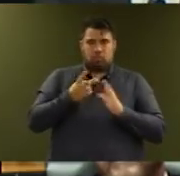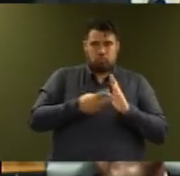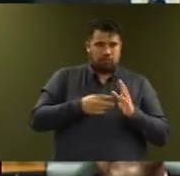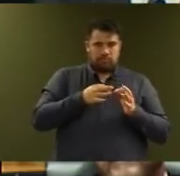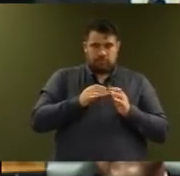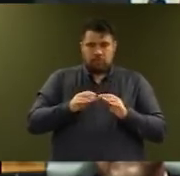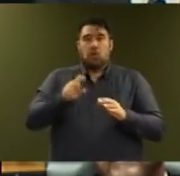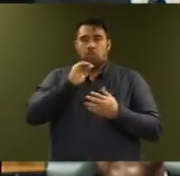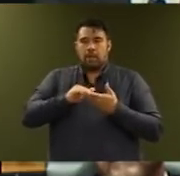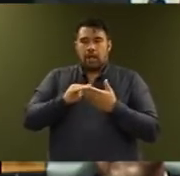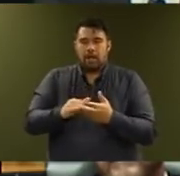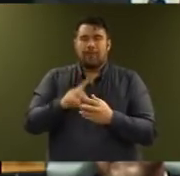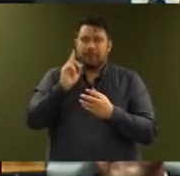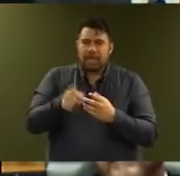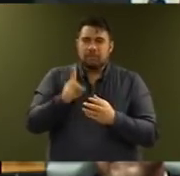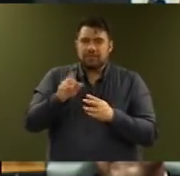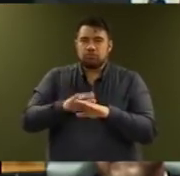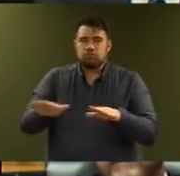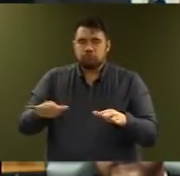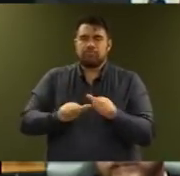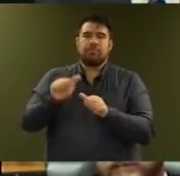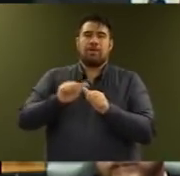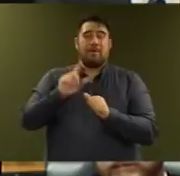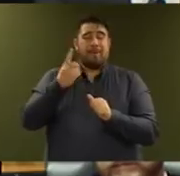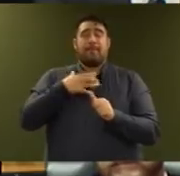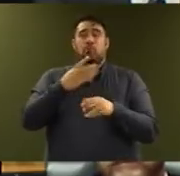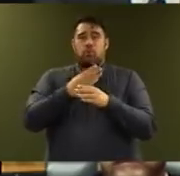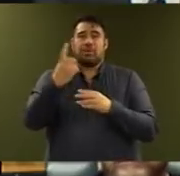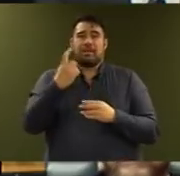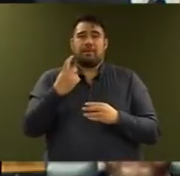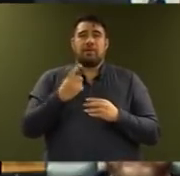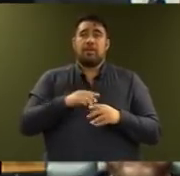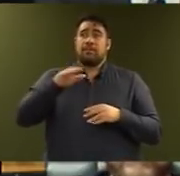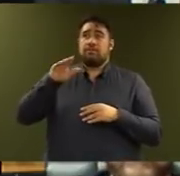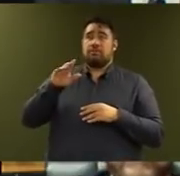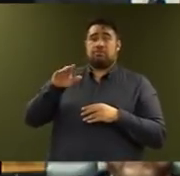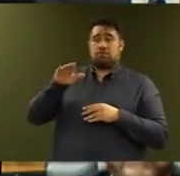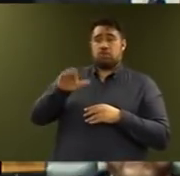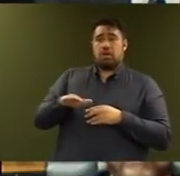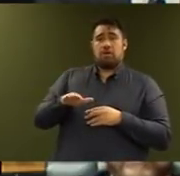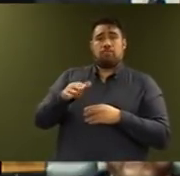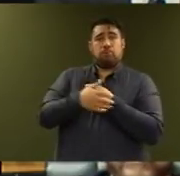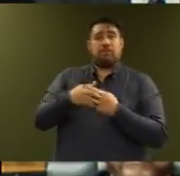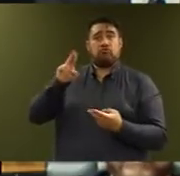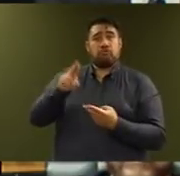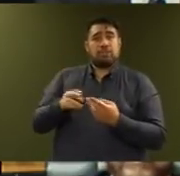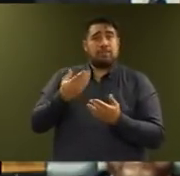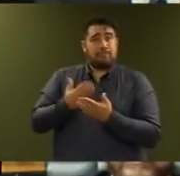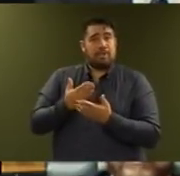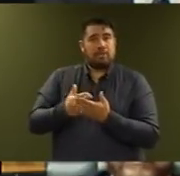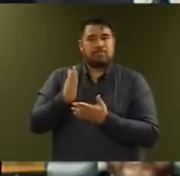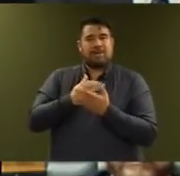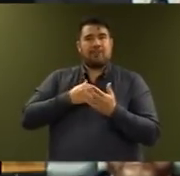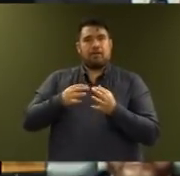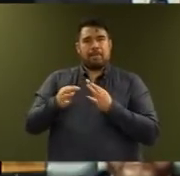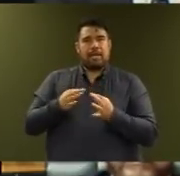know that we have more to do. The Prime Minister's Child Poverty Reduction Bill is at the heart of our plan. It requires a strategy